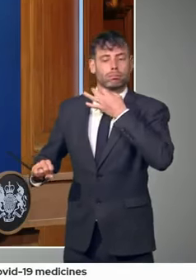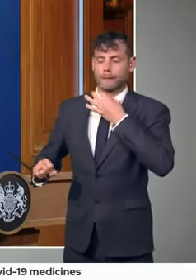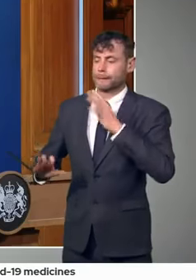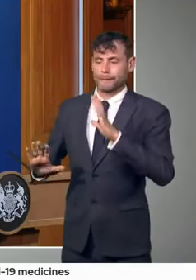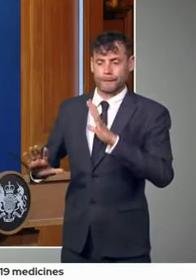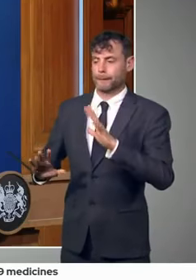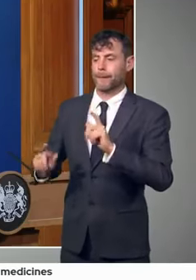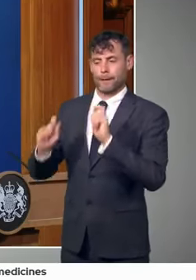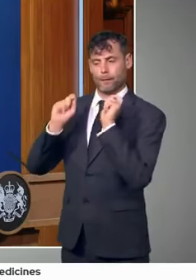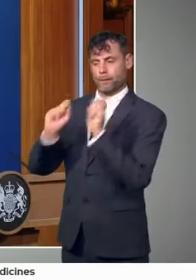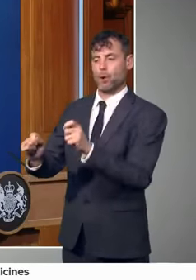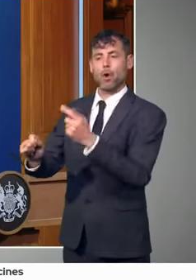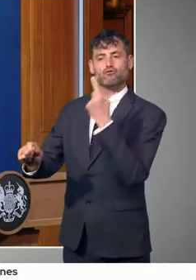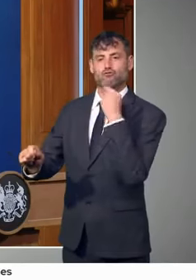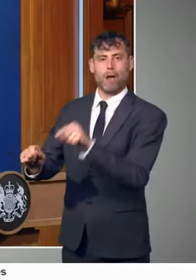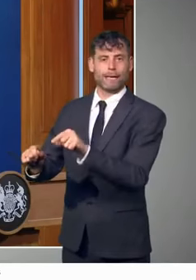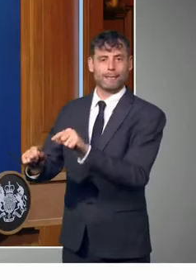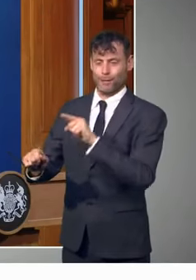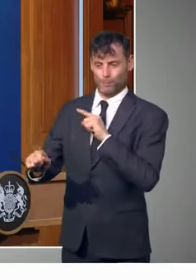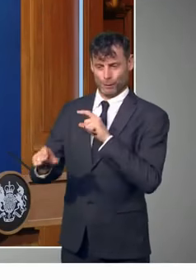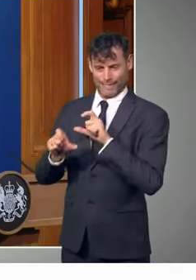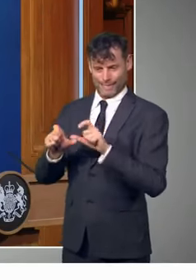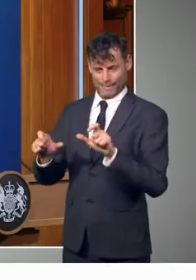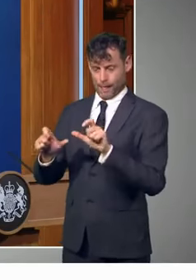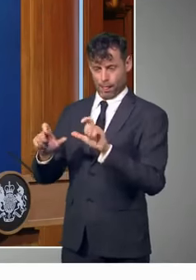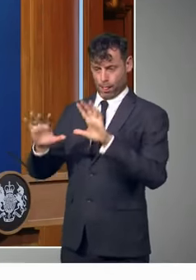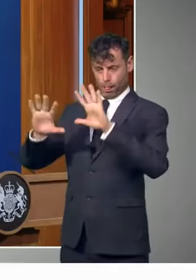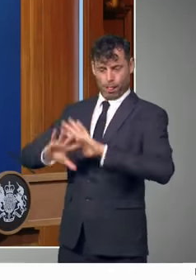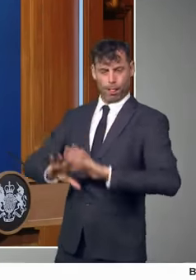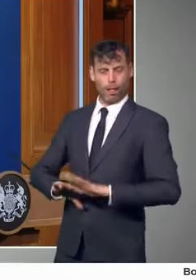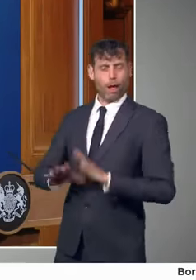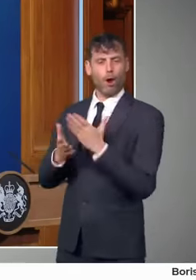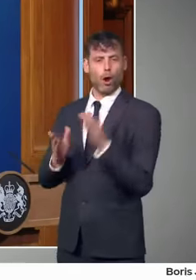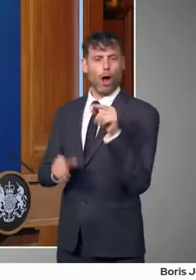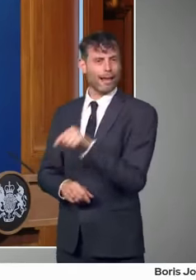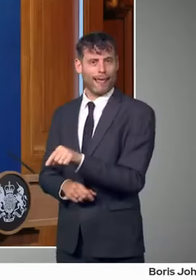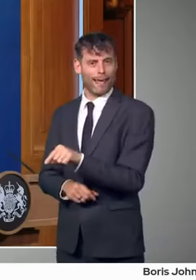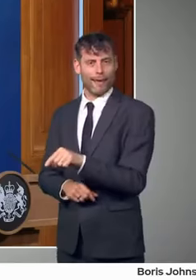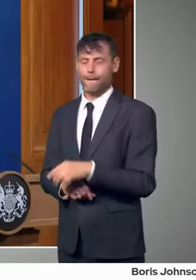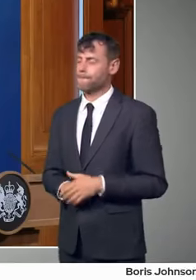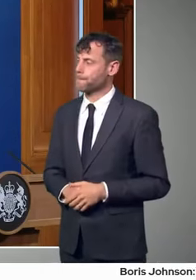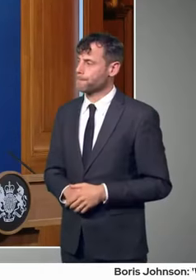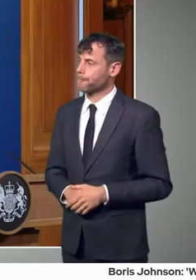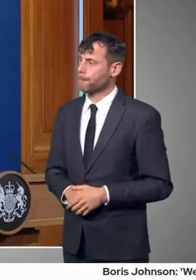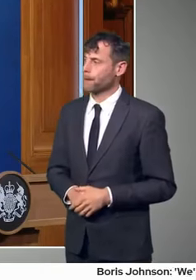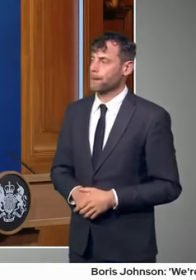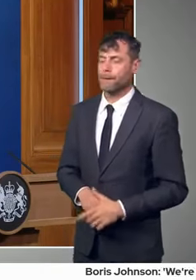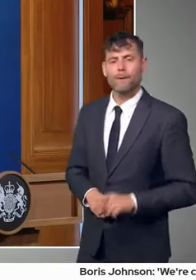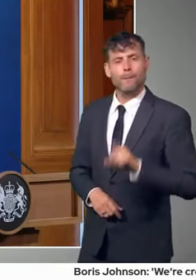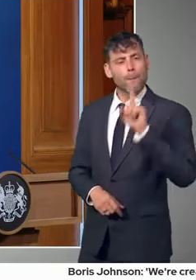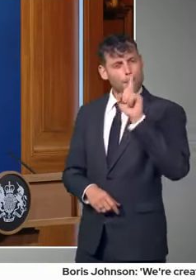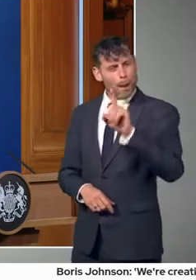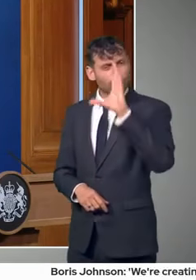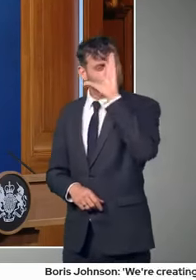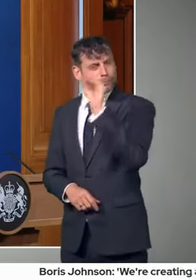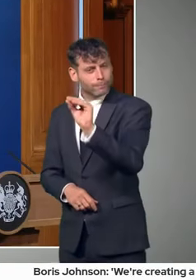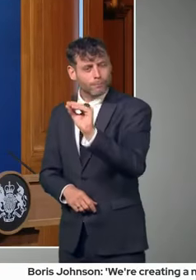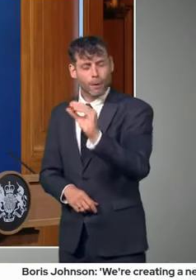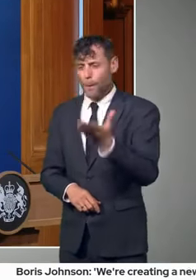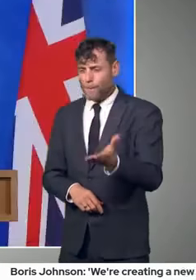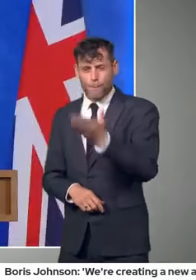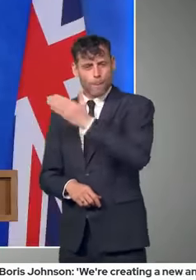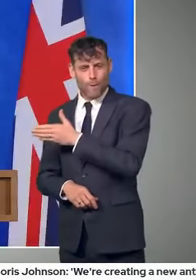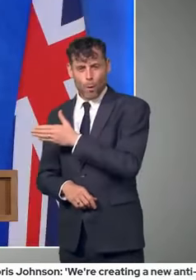even before that measures, we have measures in place for everybody coming from India that are very, very